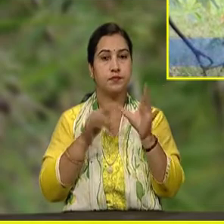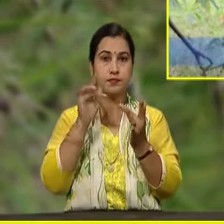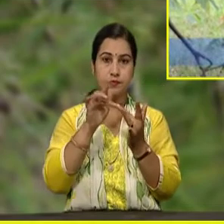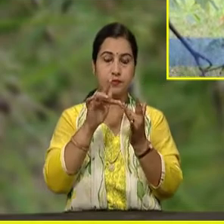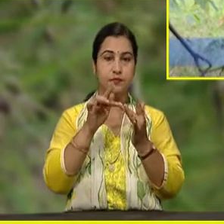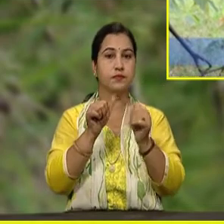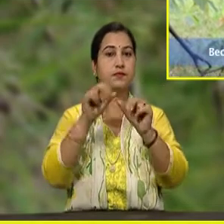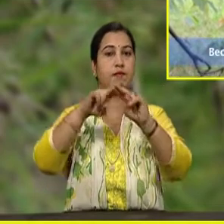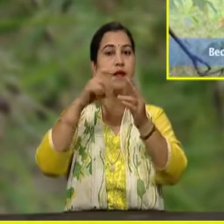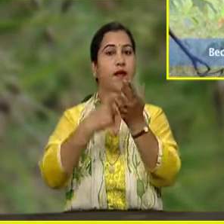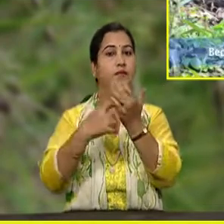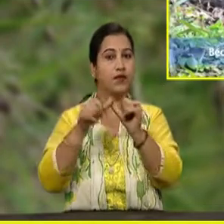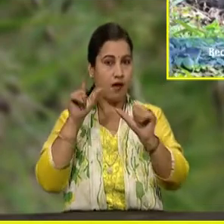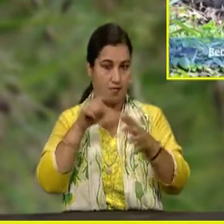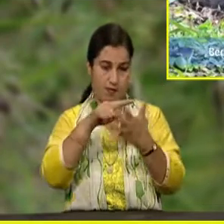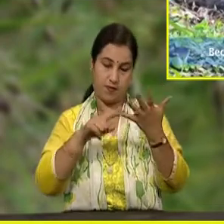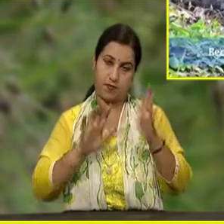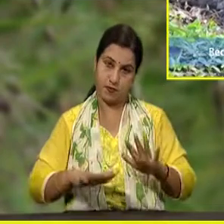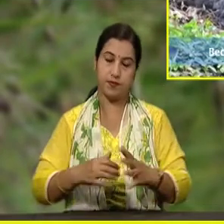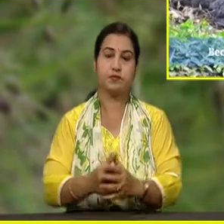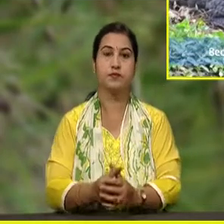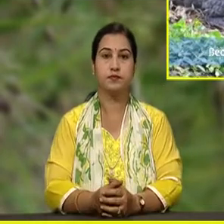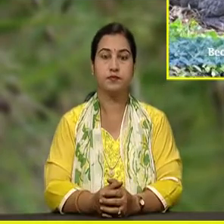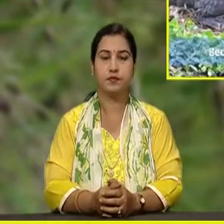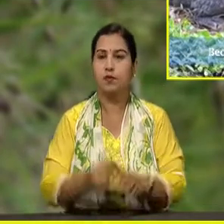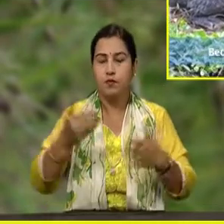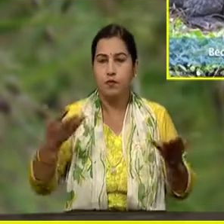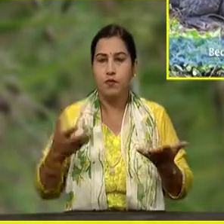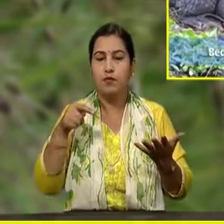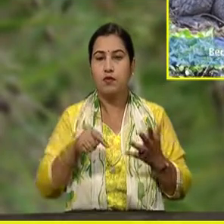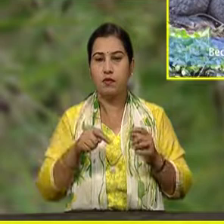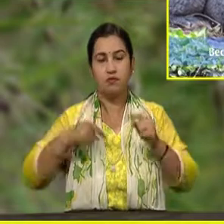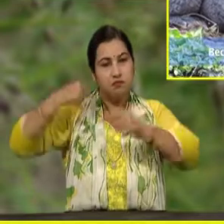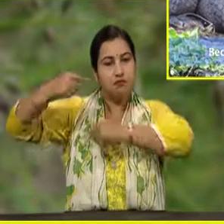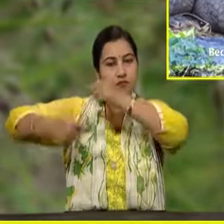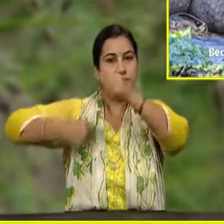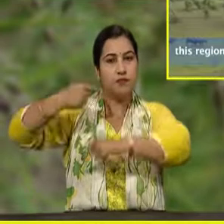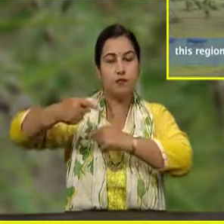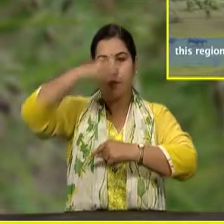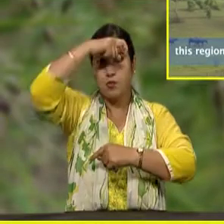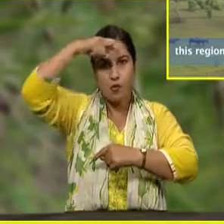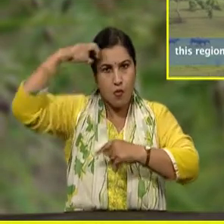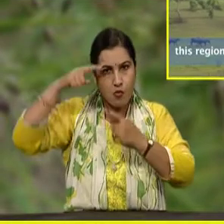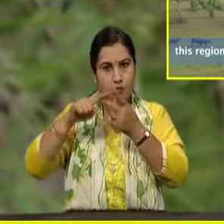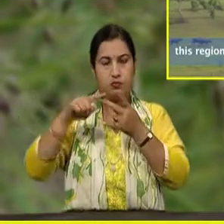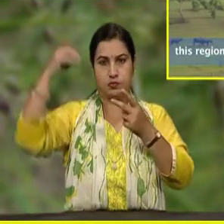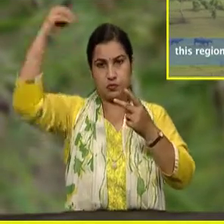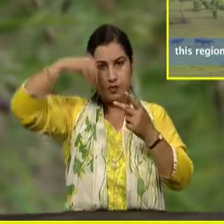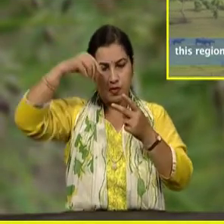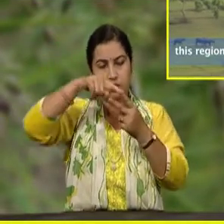Because of continuous warmth and rain, this region